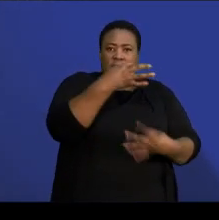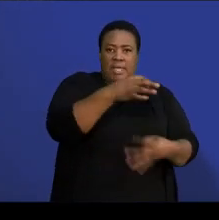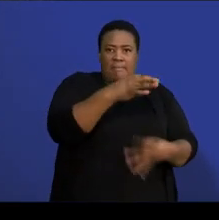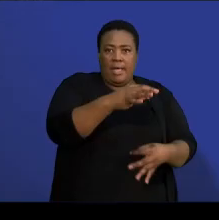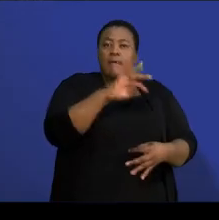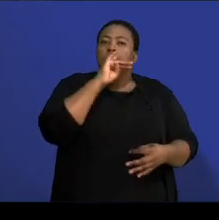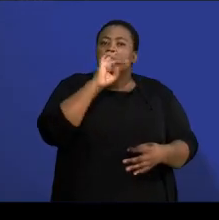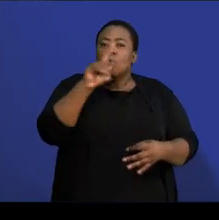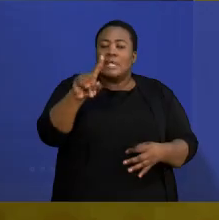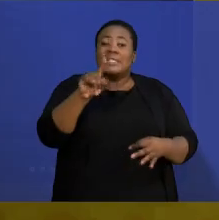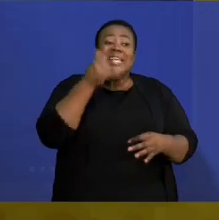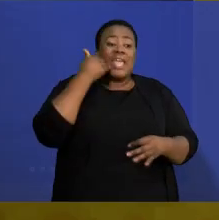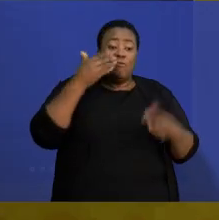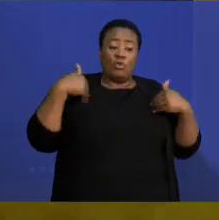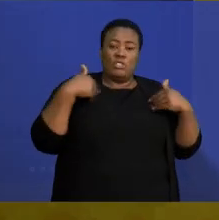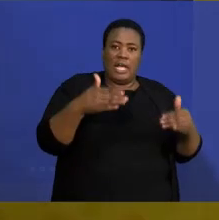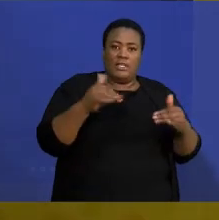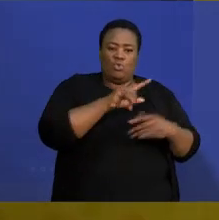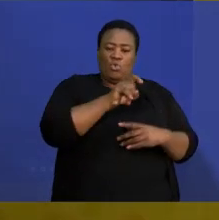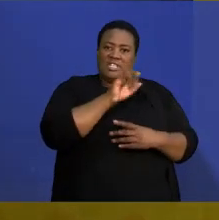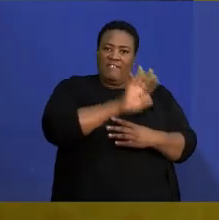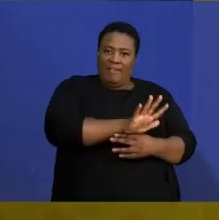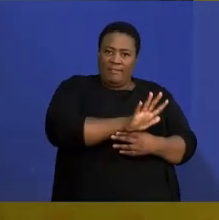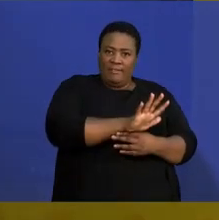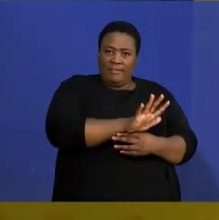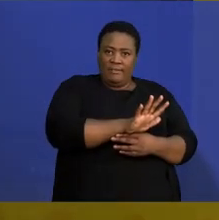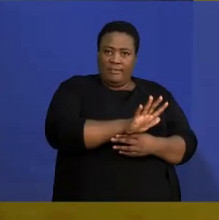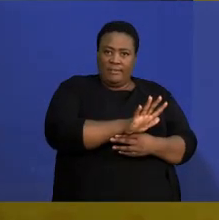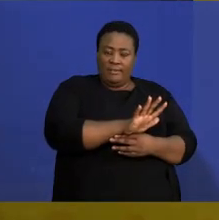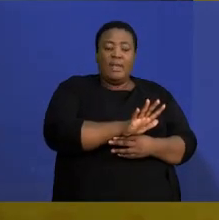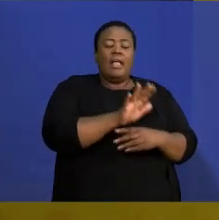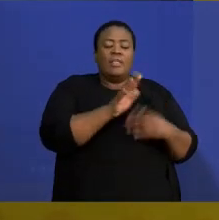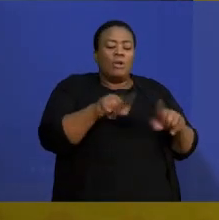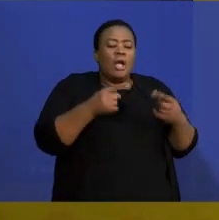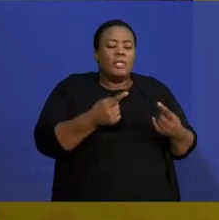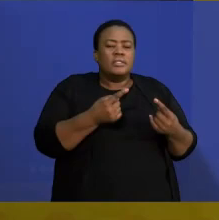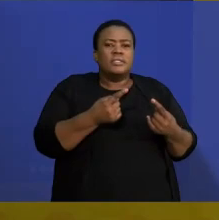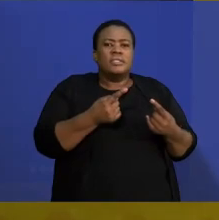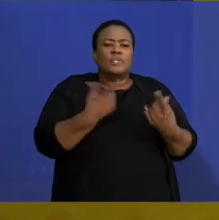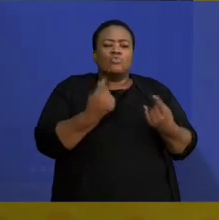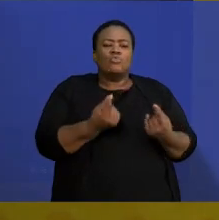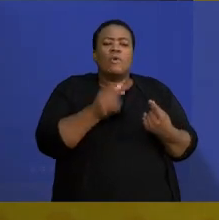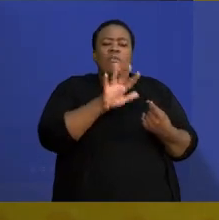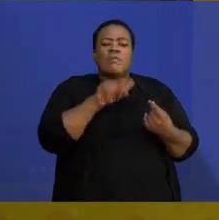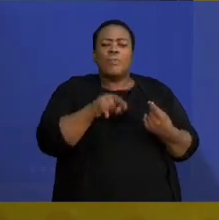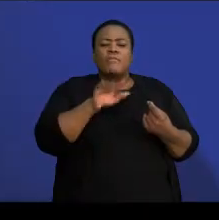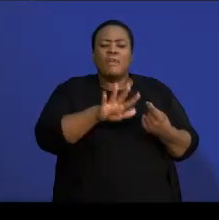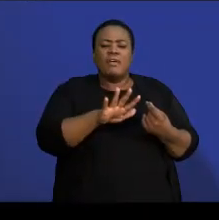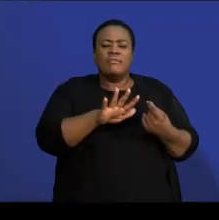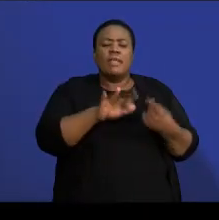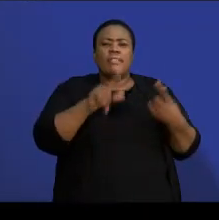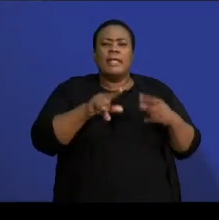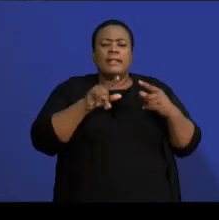you start with question 5, you can now leave 5.5 and go to question 6 and only do 5.5 after question 6.